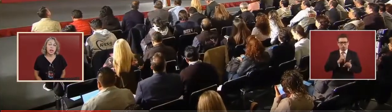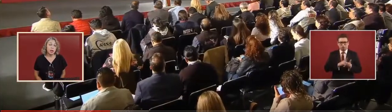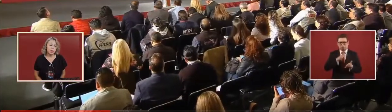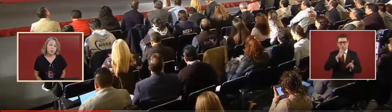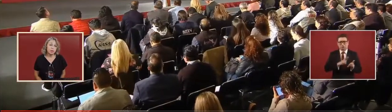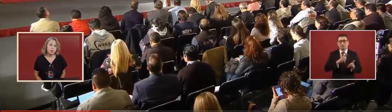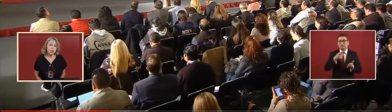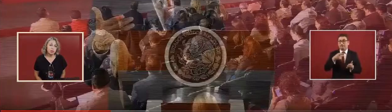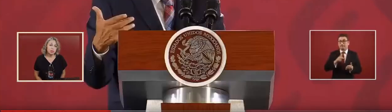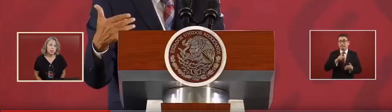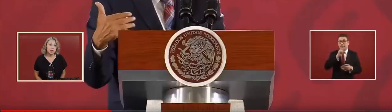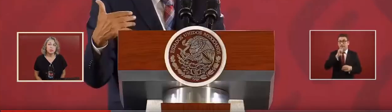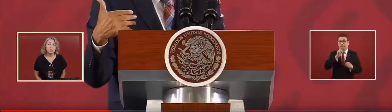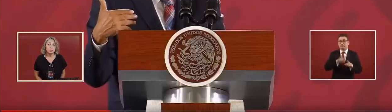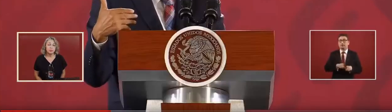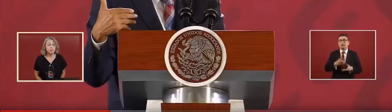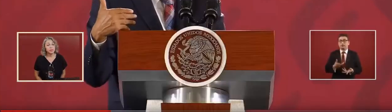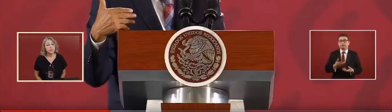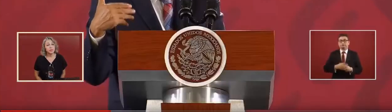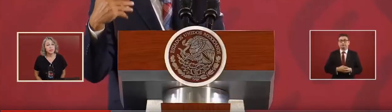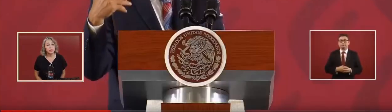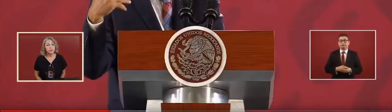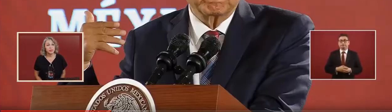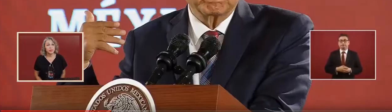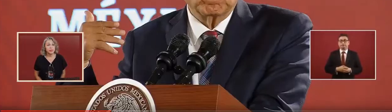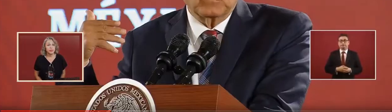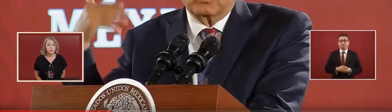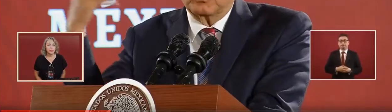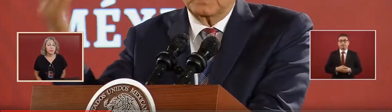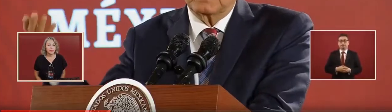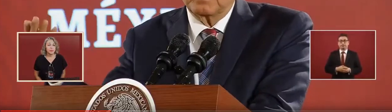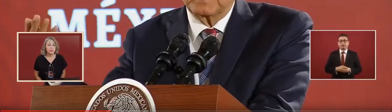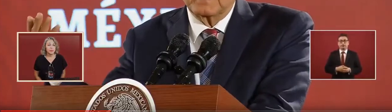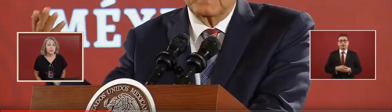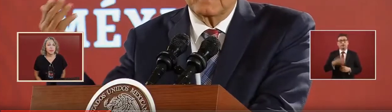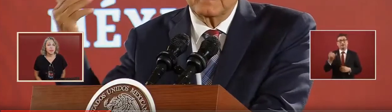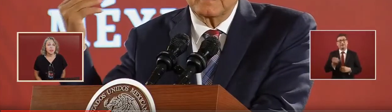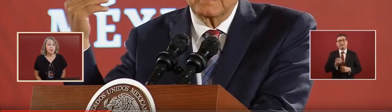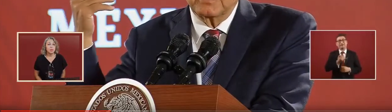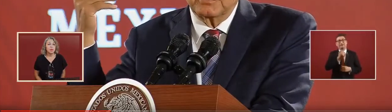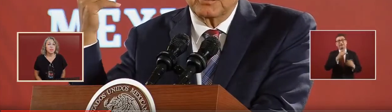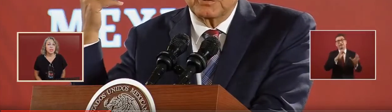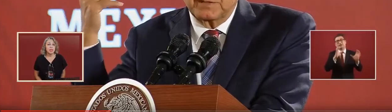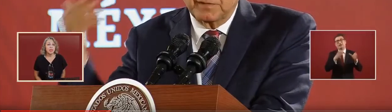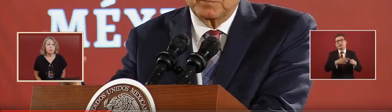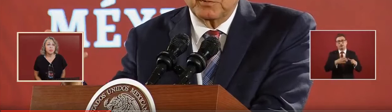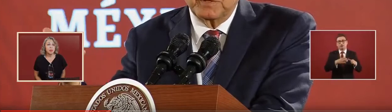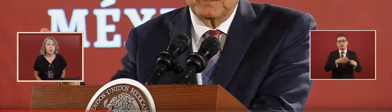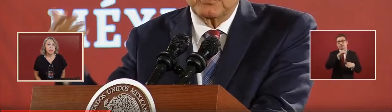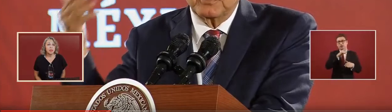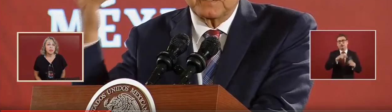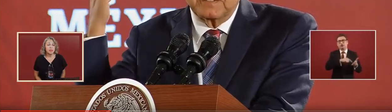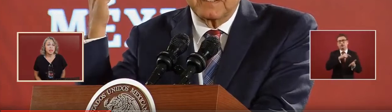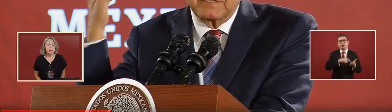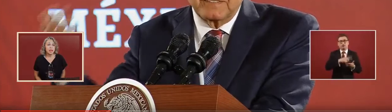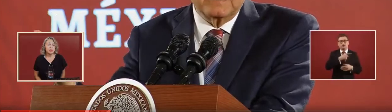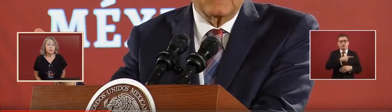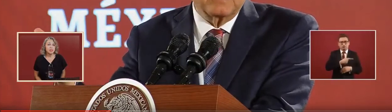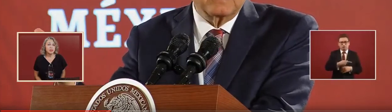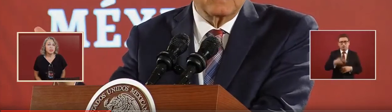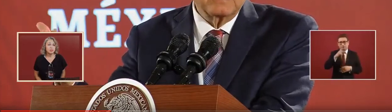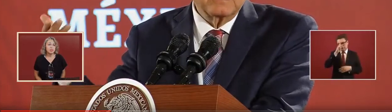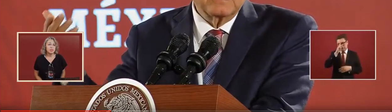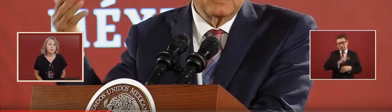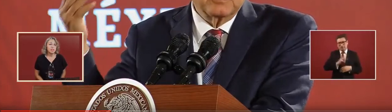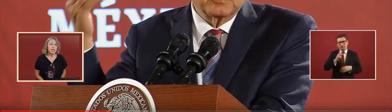with the areas that are the furthest out with the most